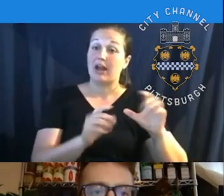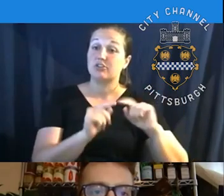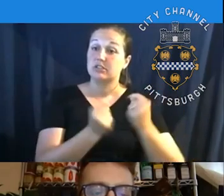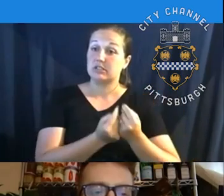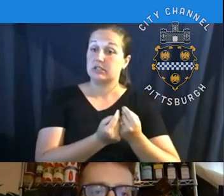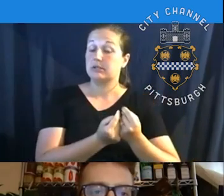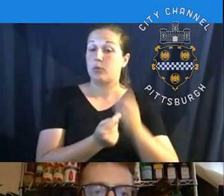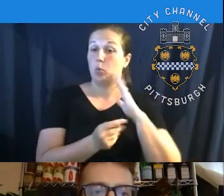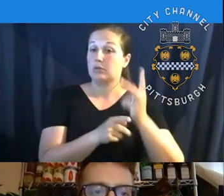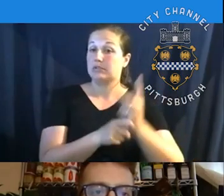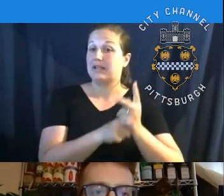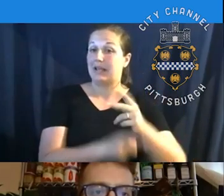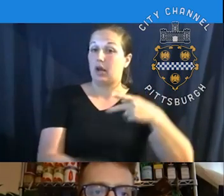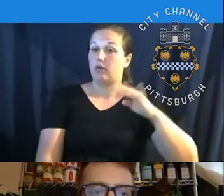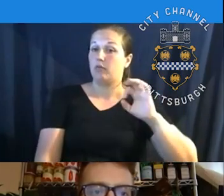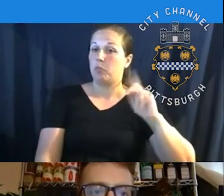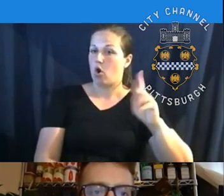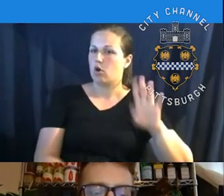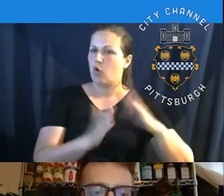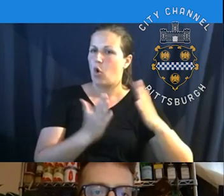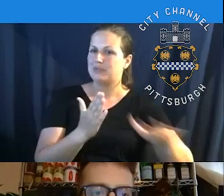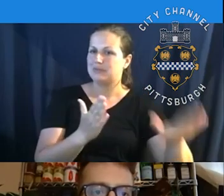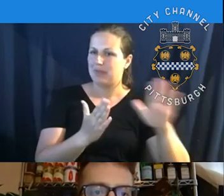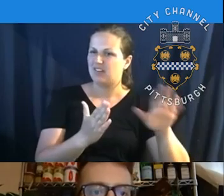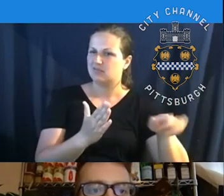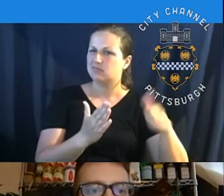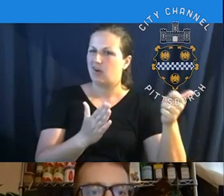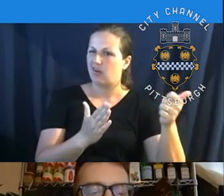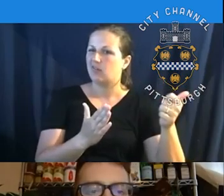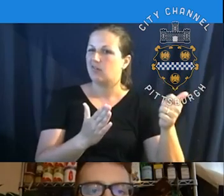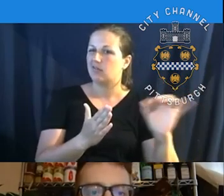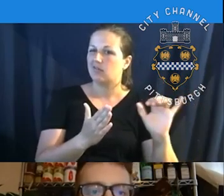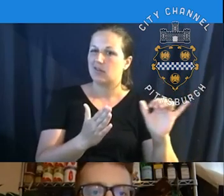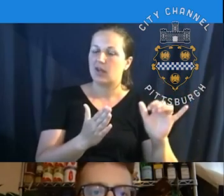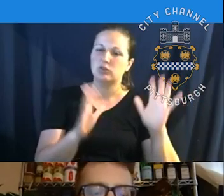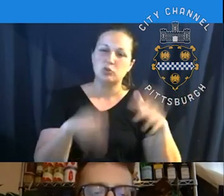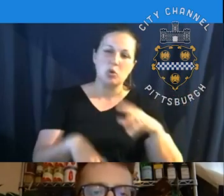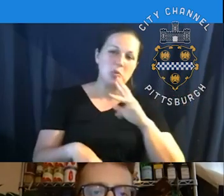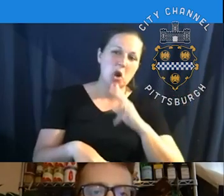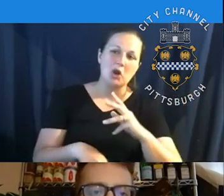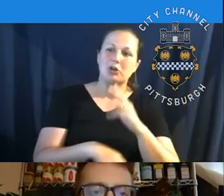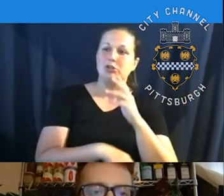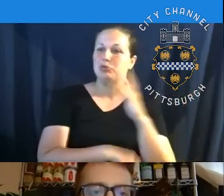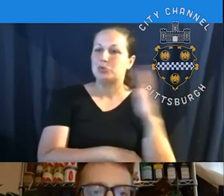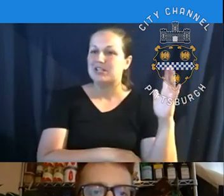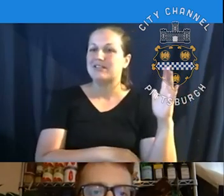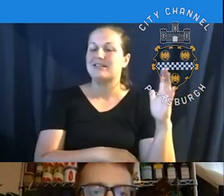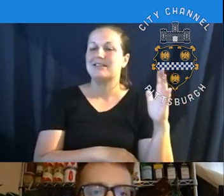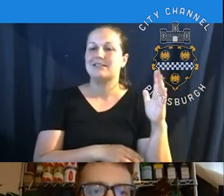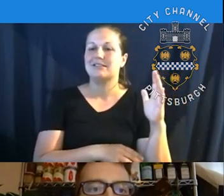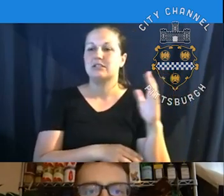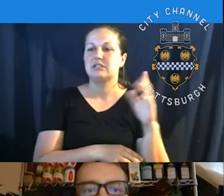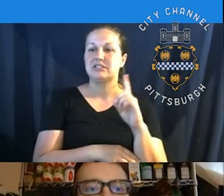with parks and open space, as well as other things like stormwater trees, even, uh, digital infrastructure.